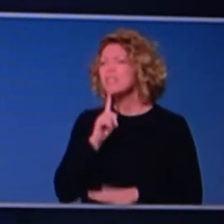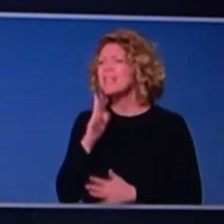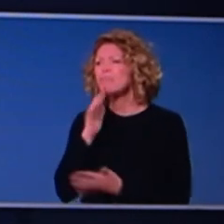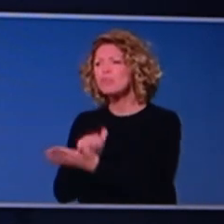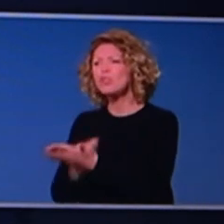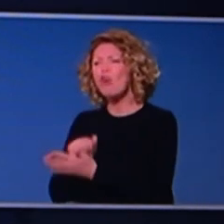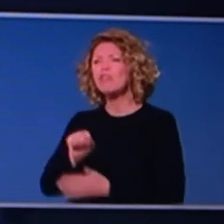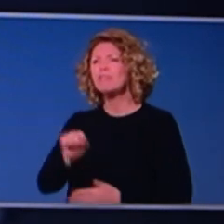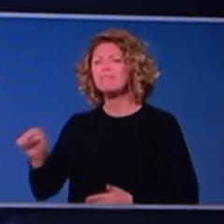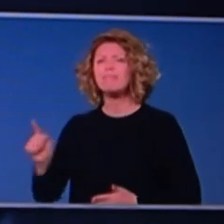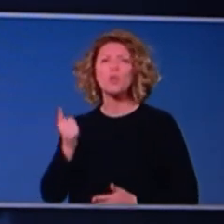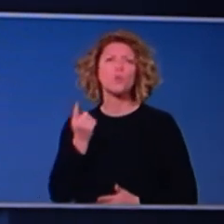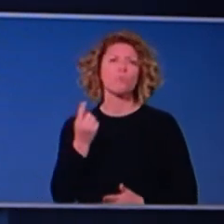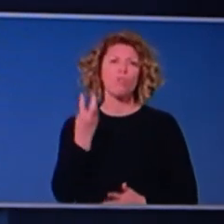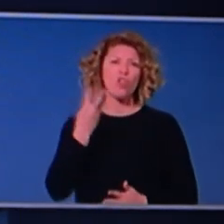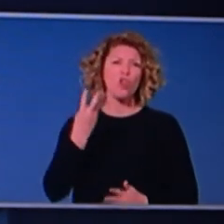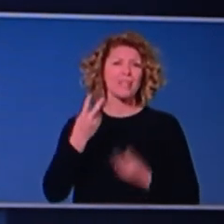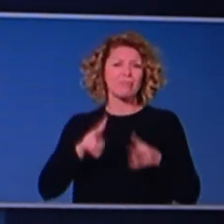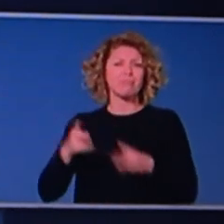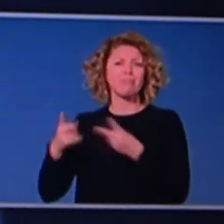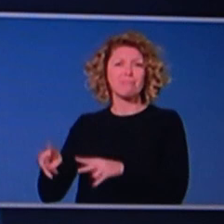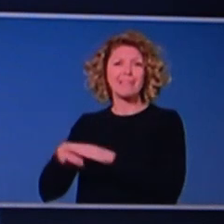families that have lost their loved ones so far. Um,